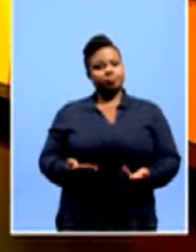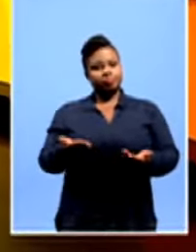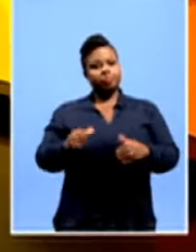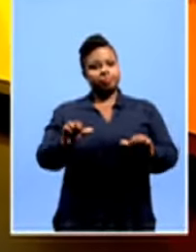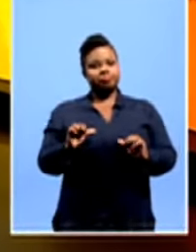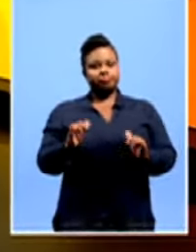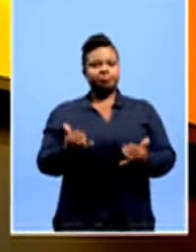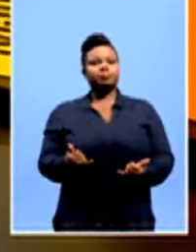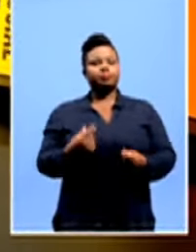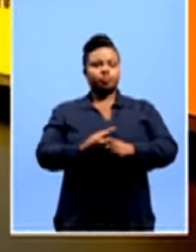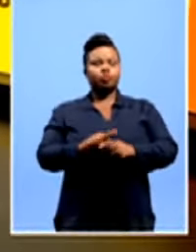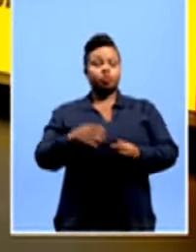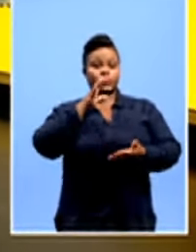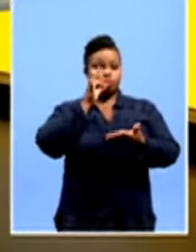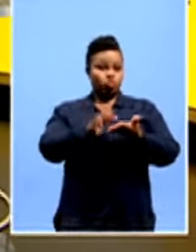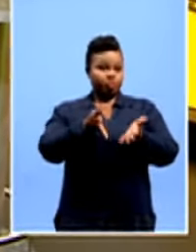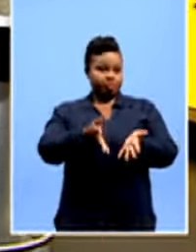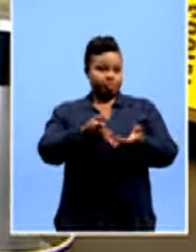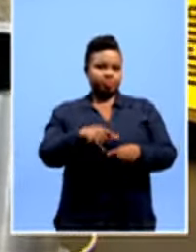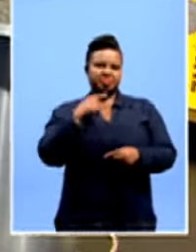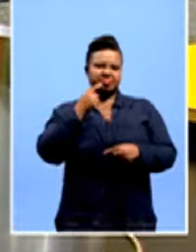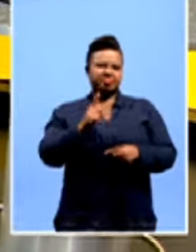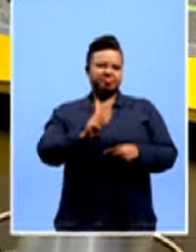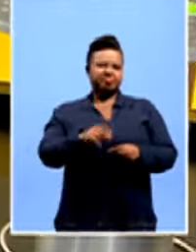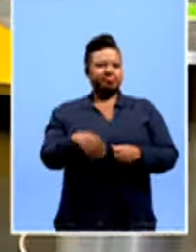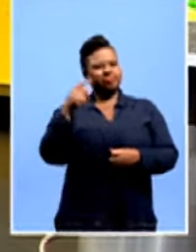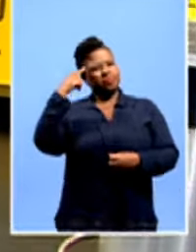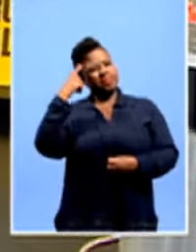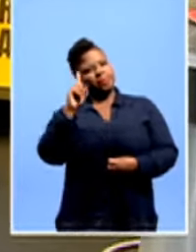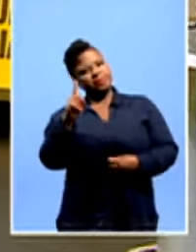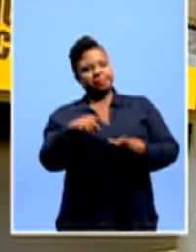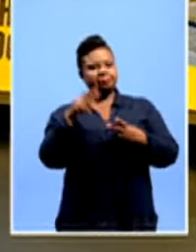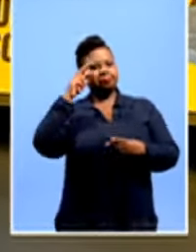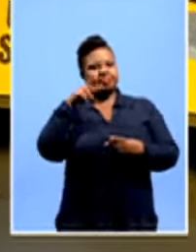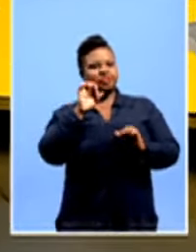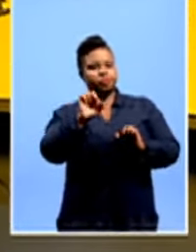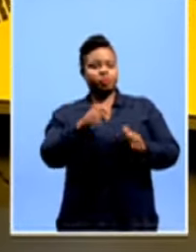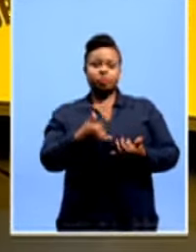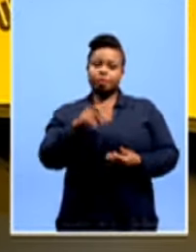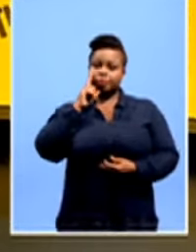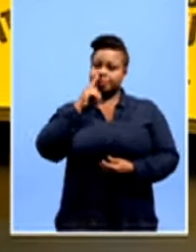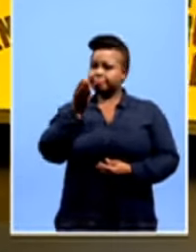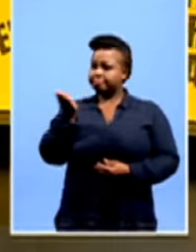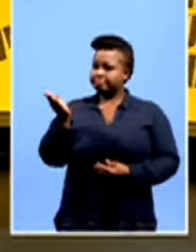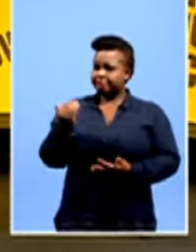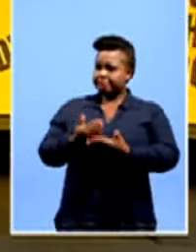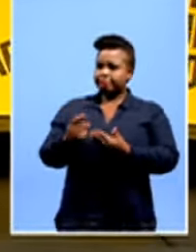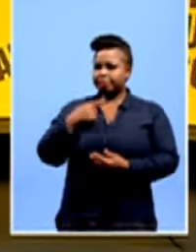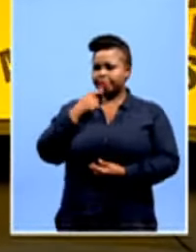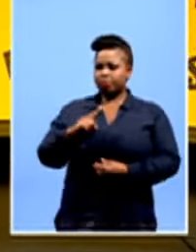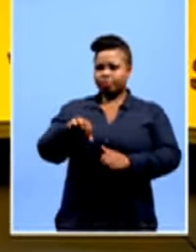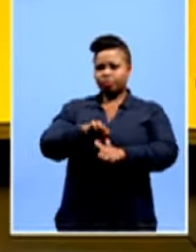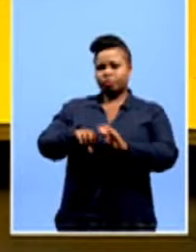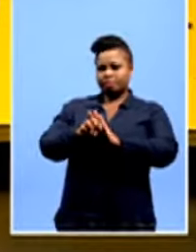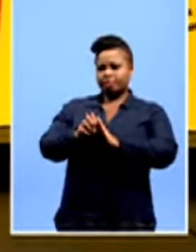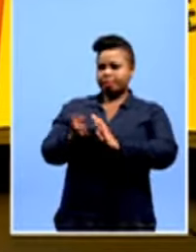Welcome back. Of course, we make the promise on this show that it's all about your views, your perspectives. So let's find out what some of you have been saying on